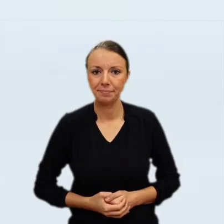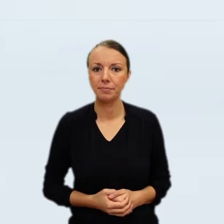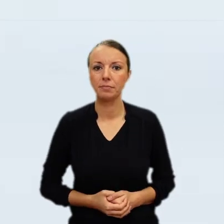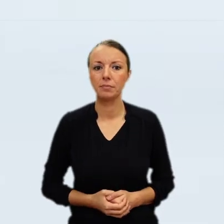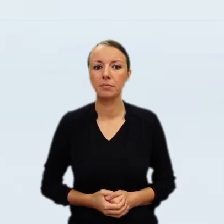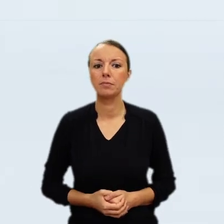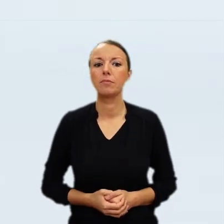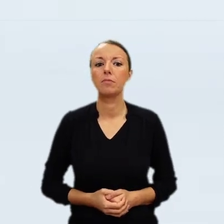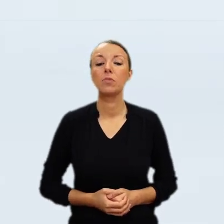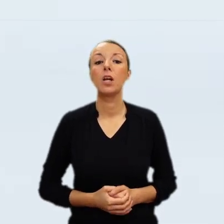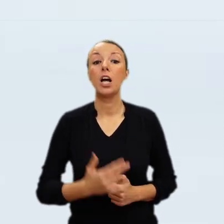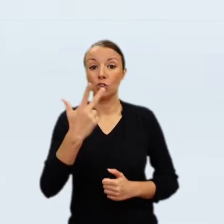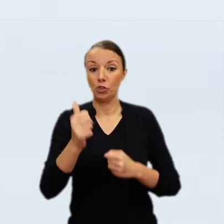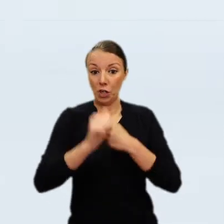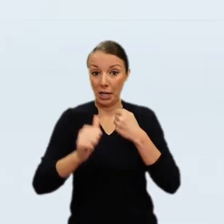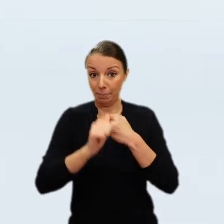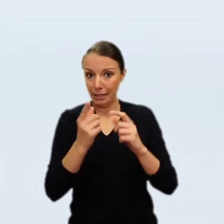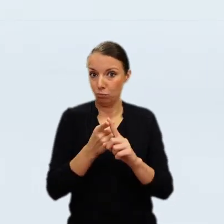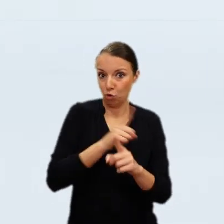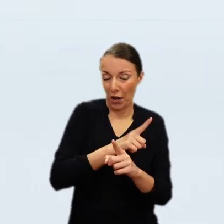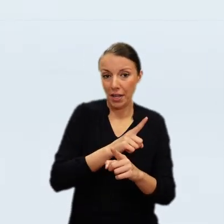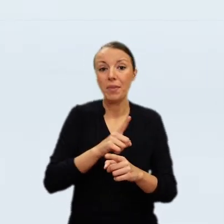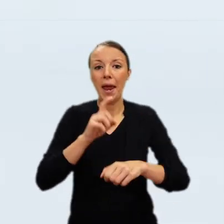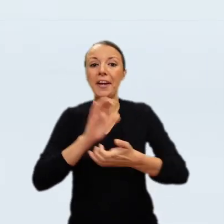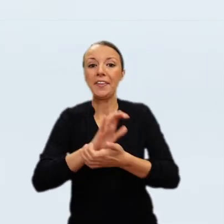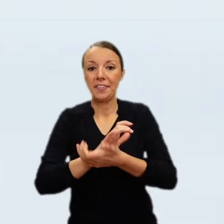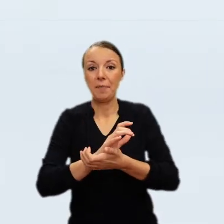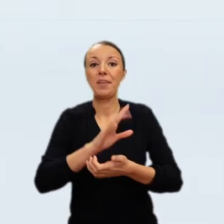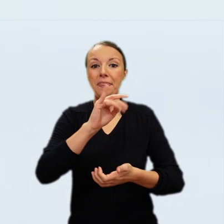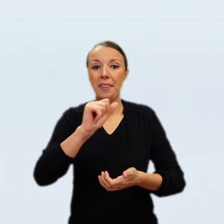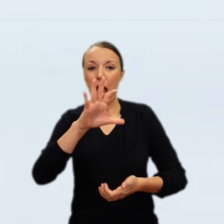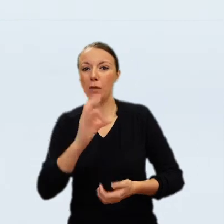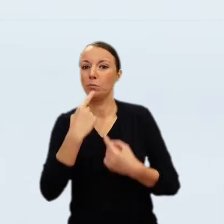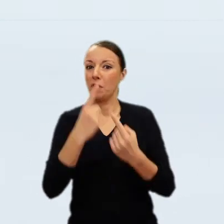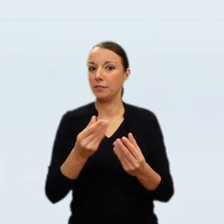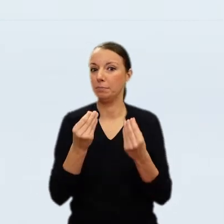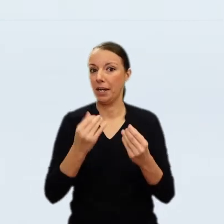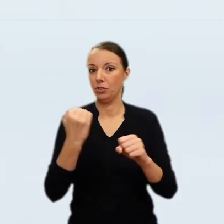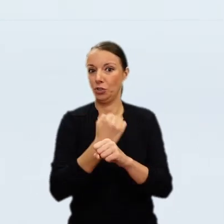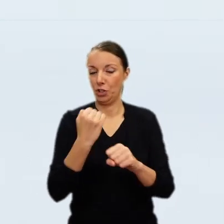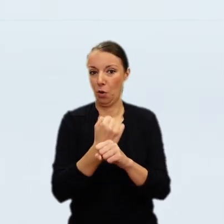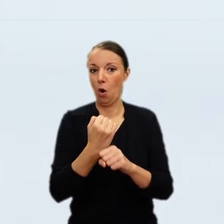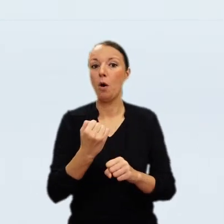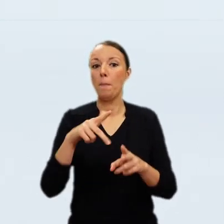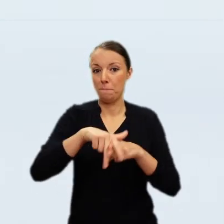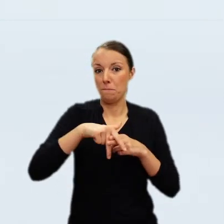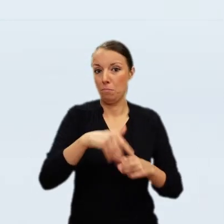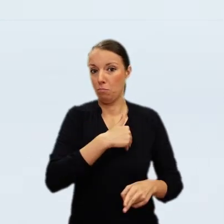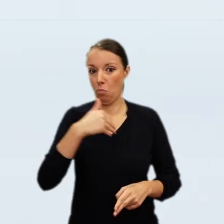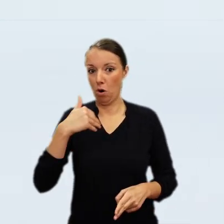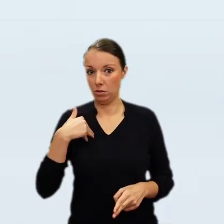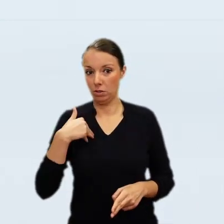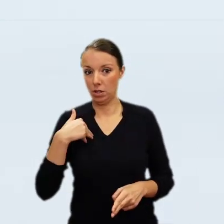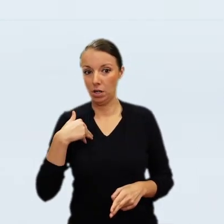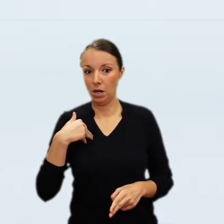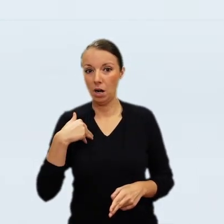Lisowski regiment in a landscape. A label on the back still survives from the exhibition. In 1898,